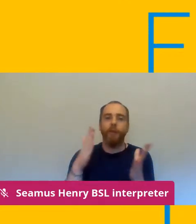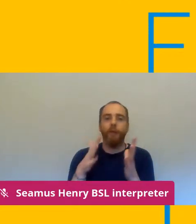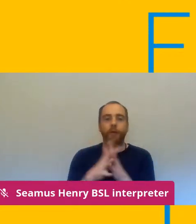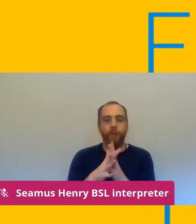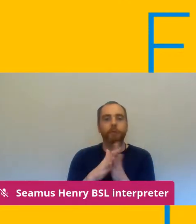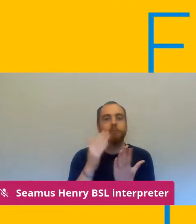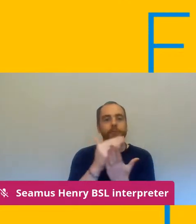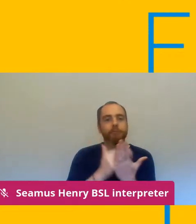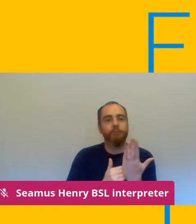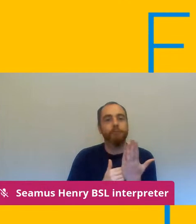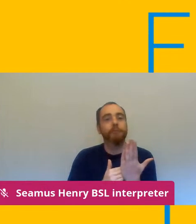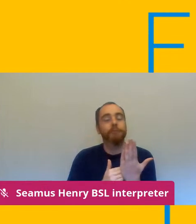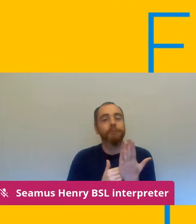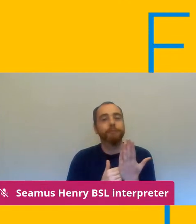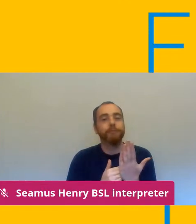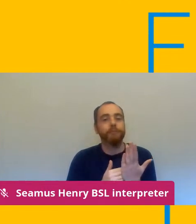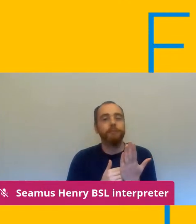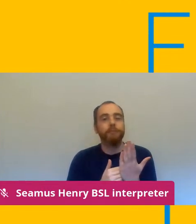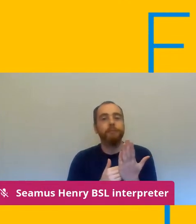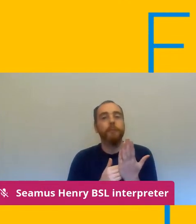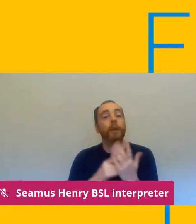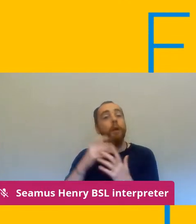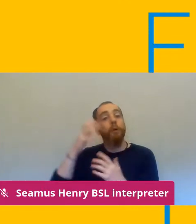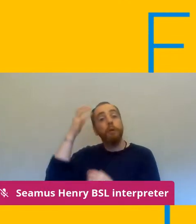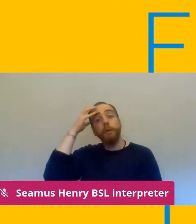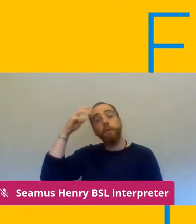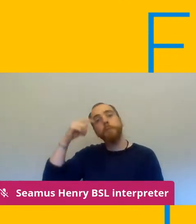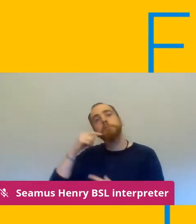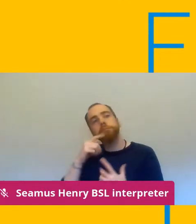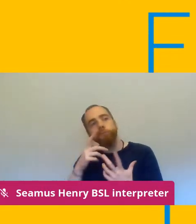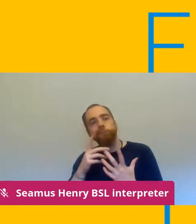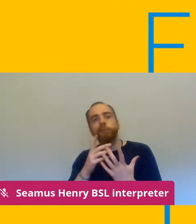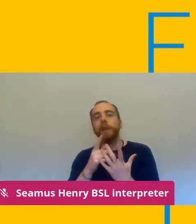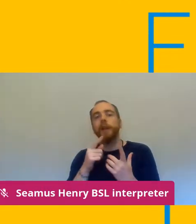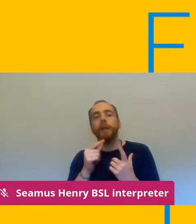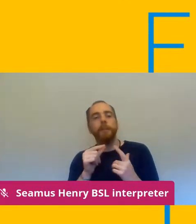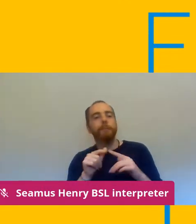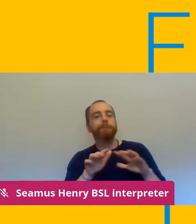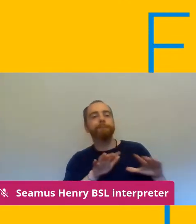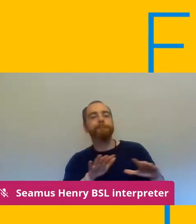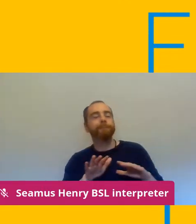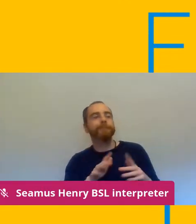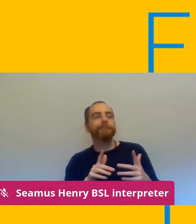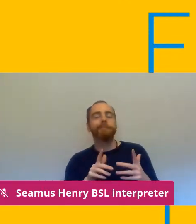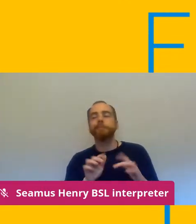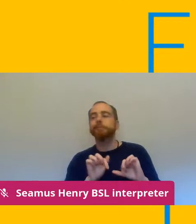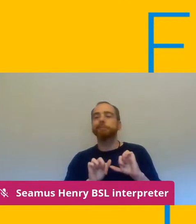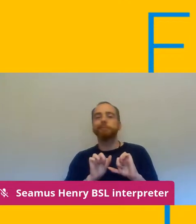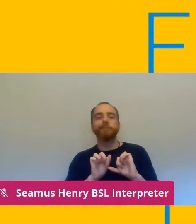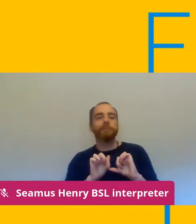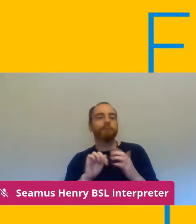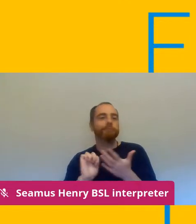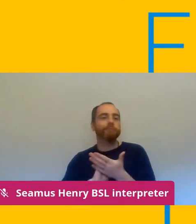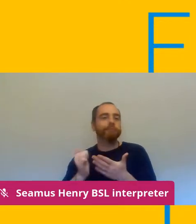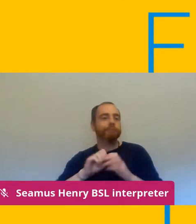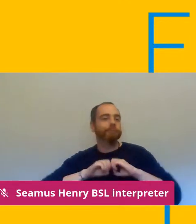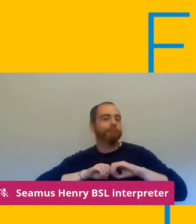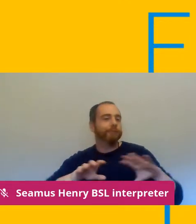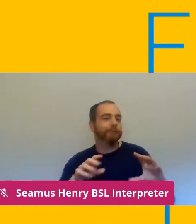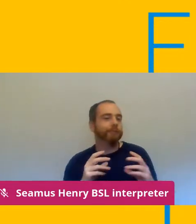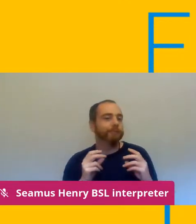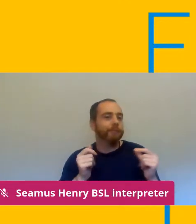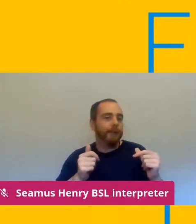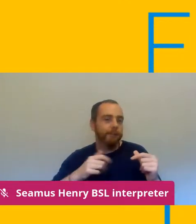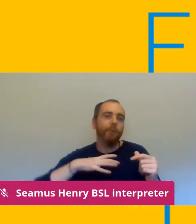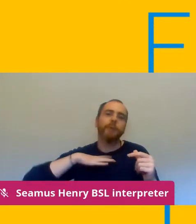and so we need to be sure that employers are clear on that front so the guidance does go into a little bit more detail on those points